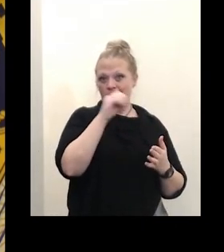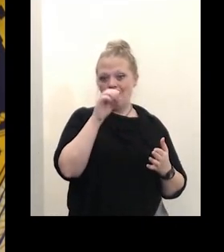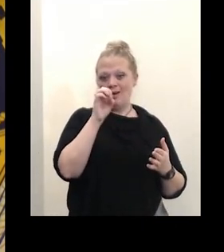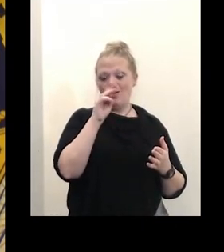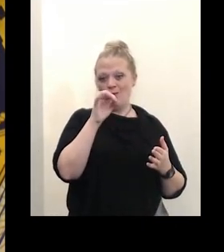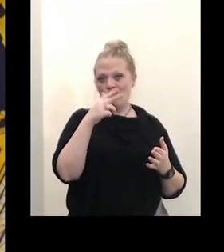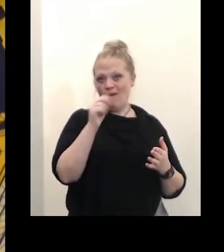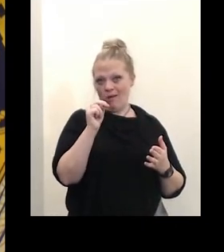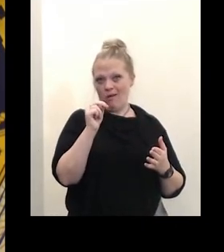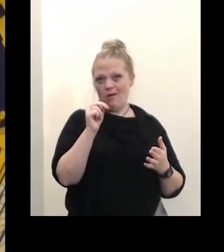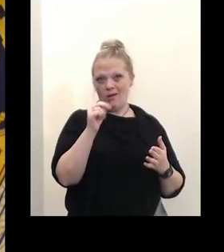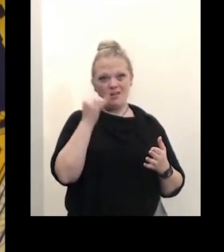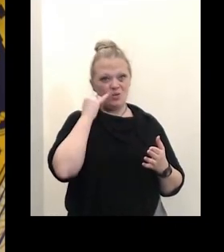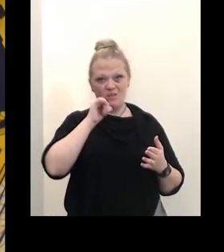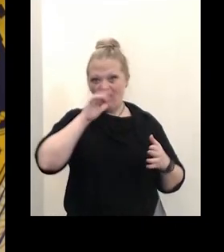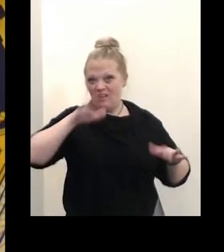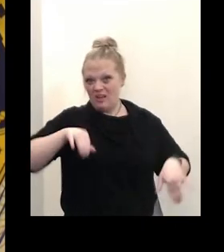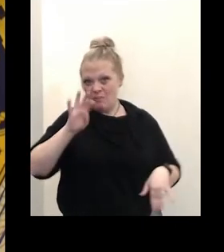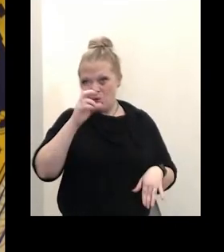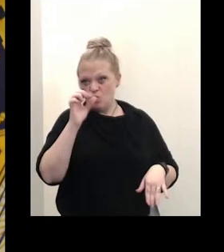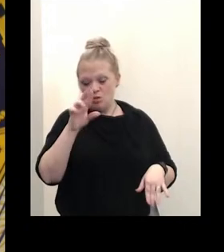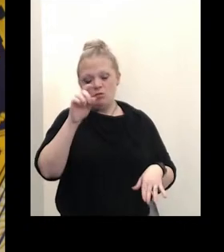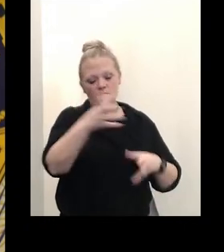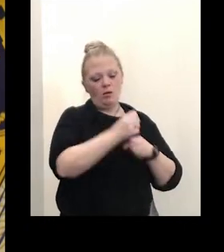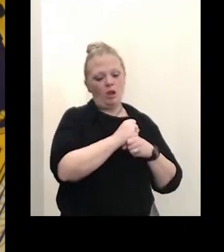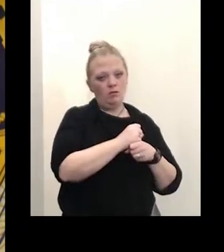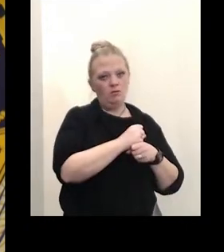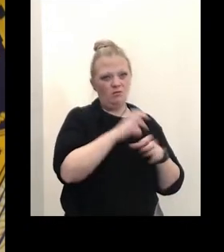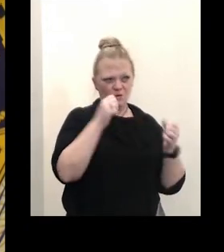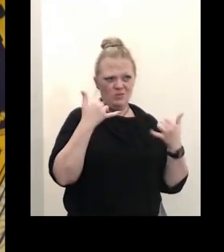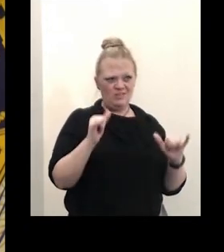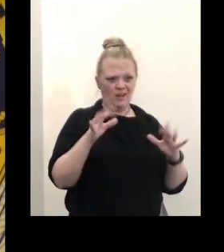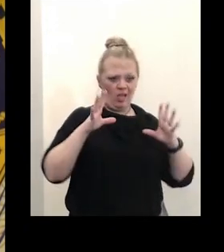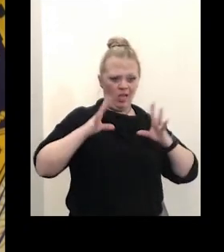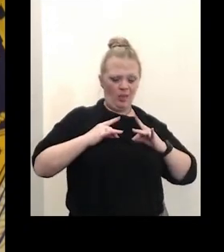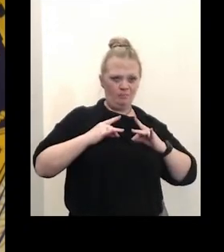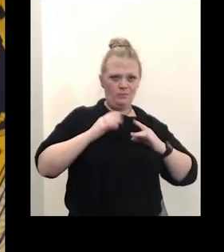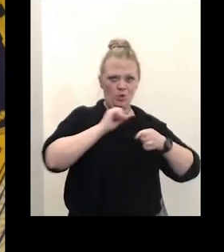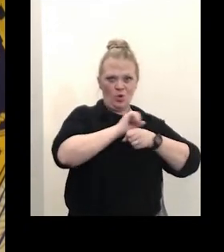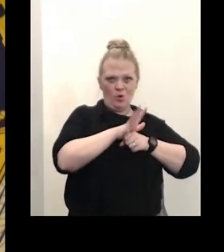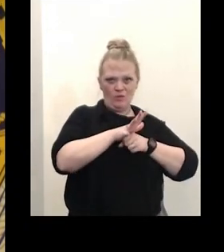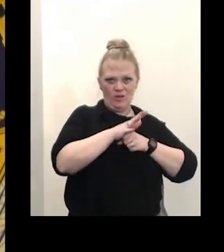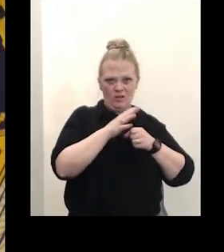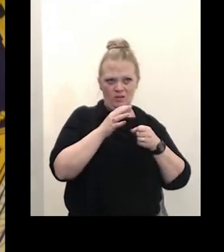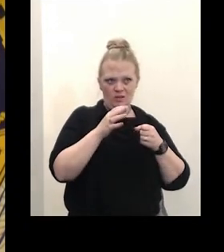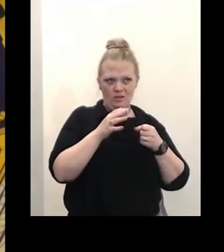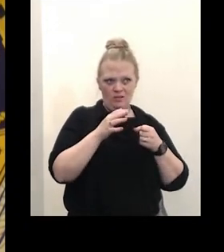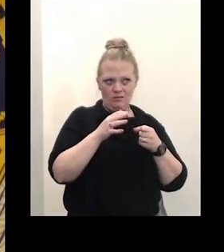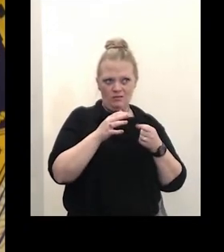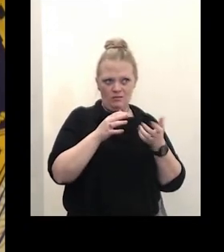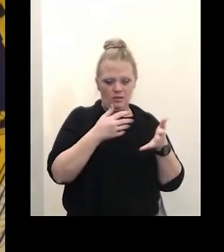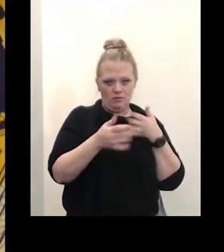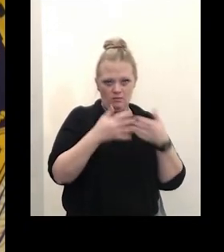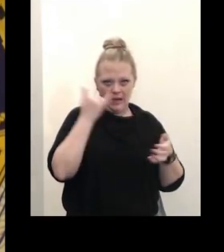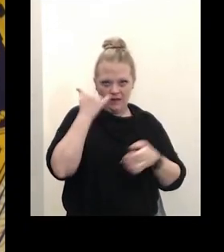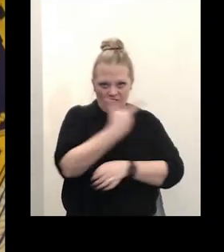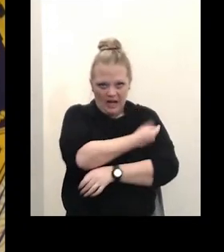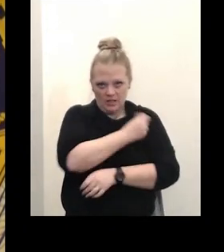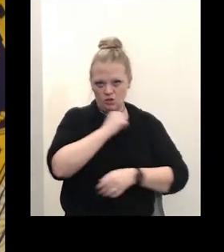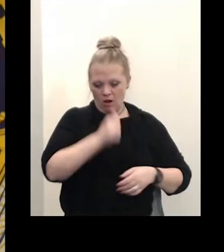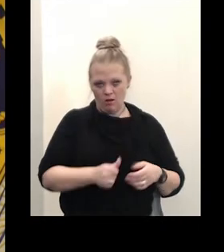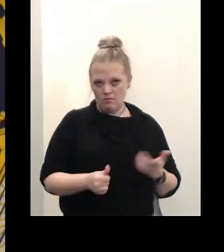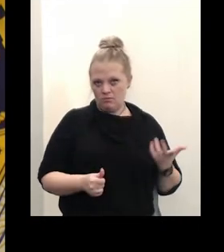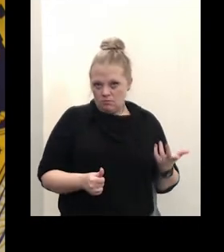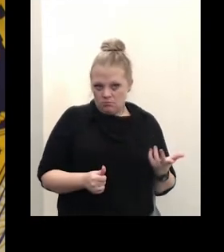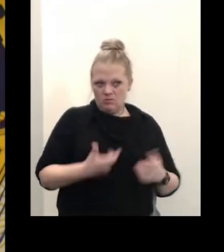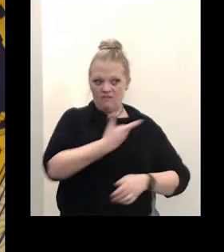your booster uh you remember you can still catch covet even if you're fully vaccinated uh covet the vaccine